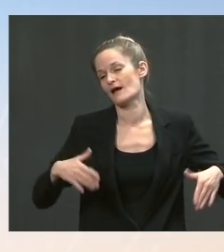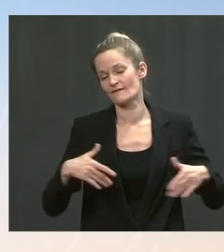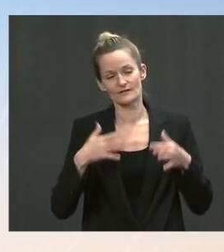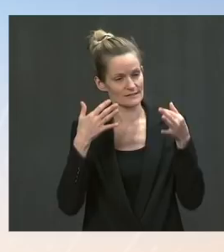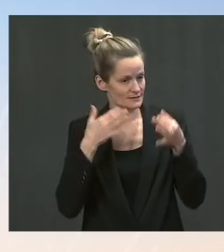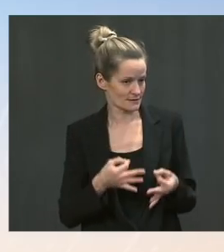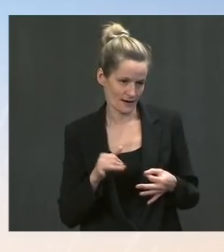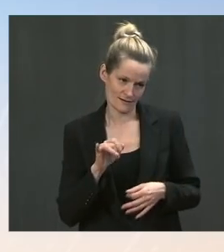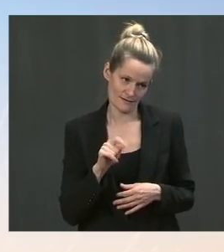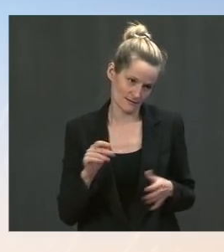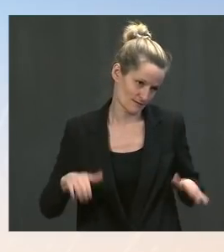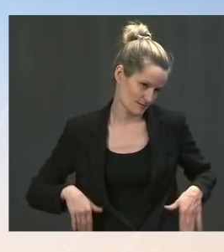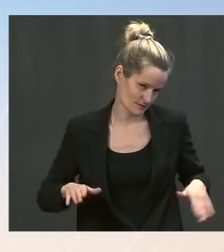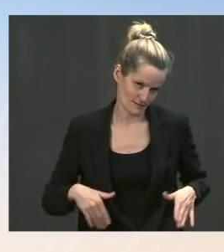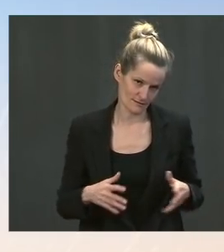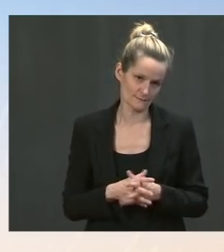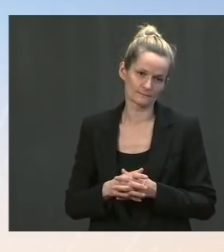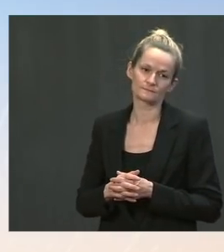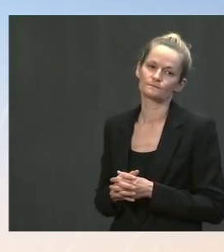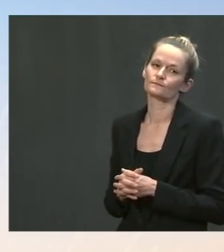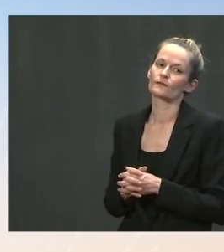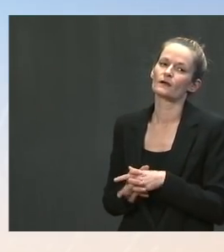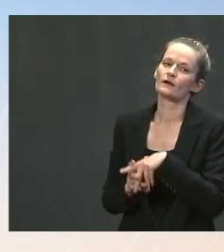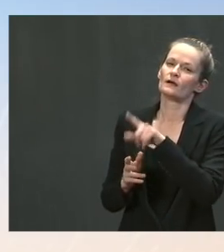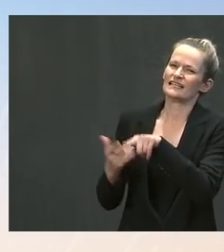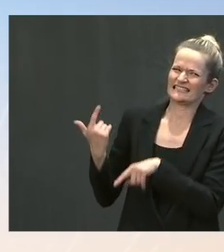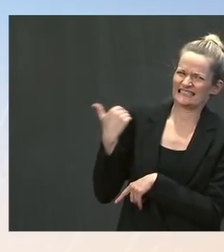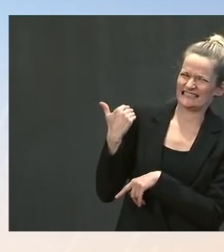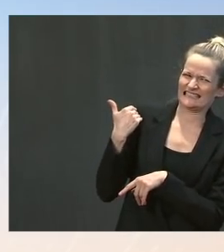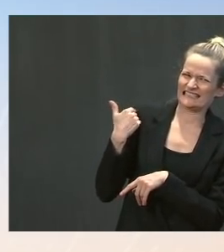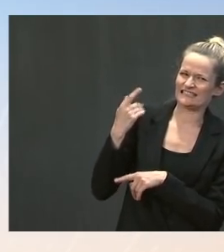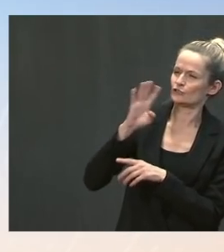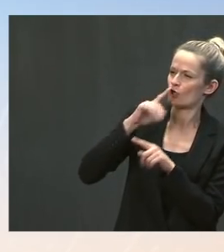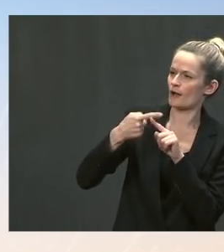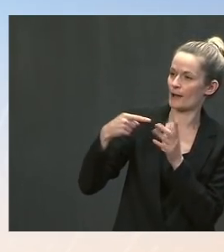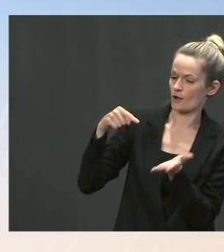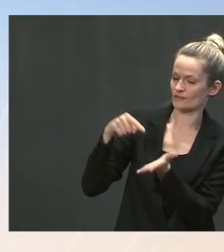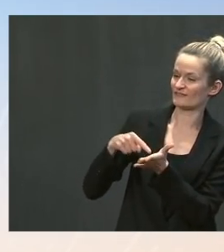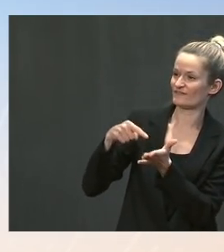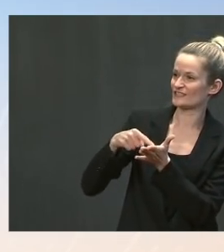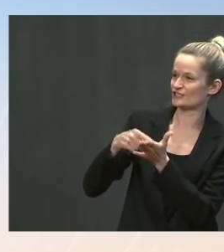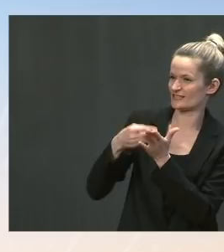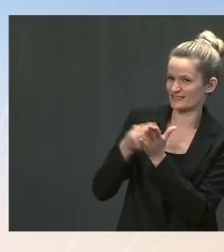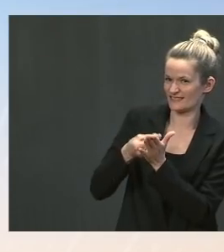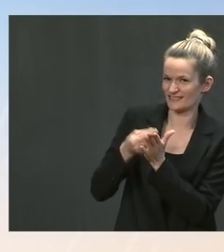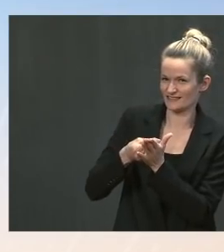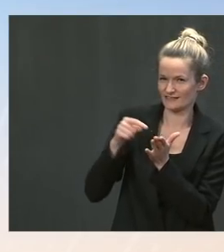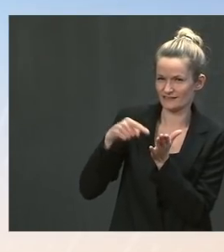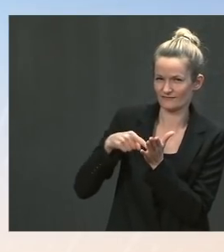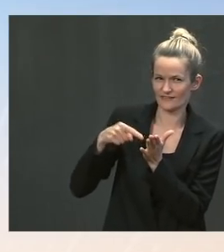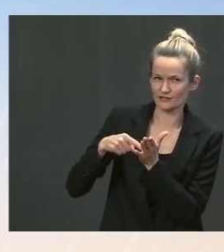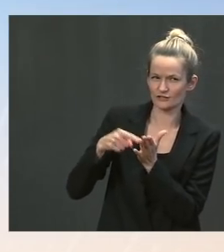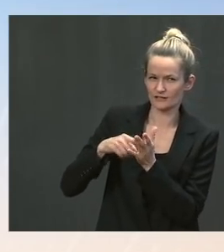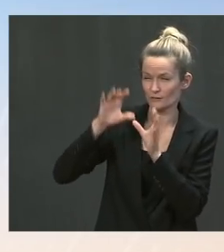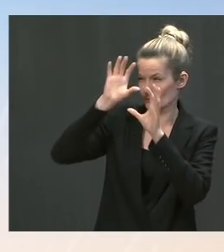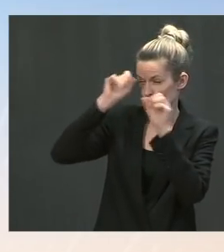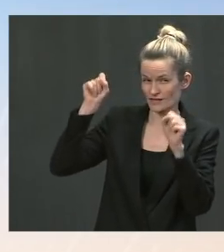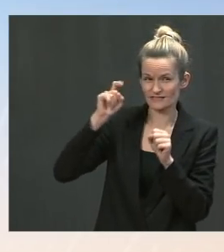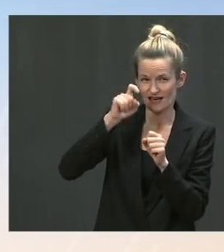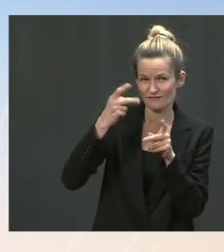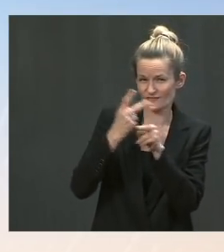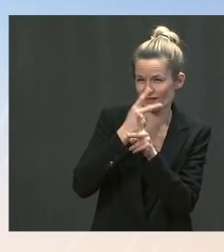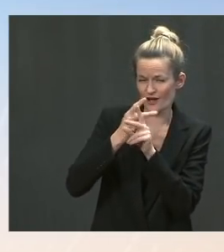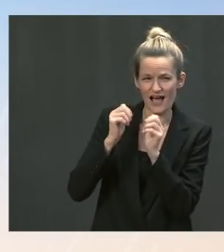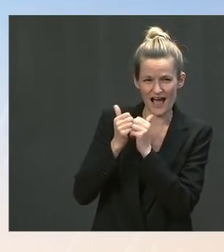we talked about debt and deficits, you noted that the President has proposed a way to pay for his proposals and that he cares about the future of the next